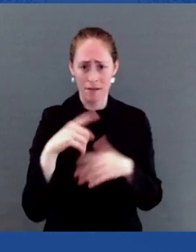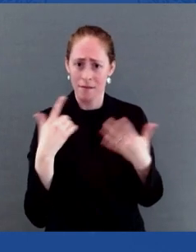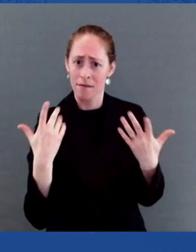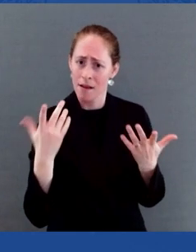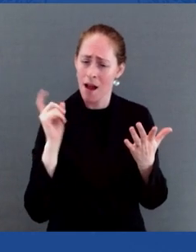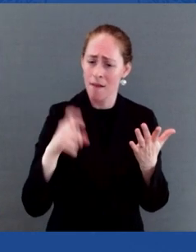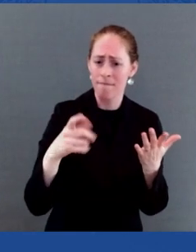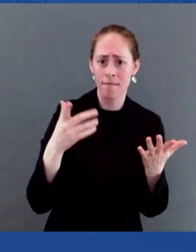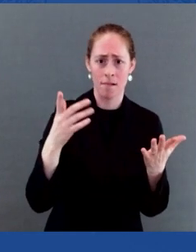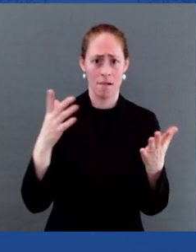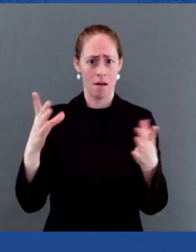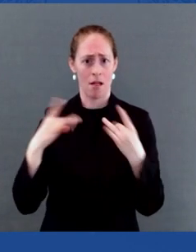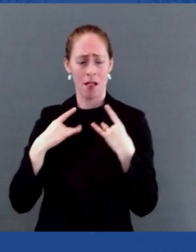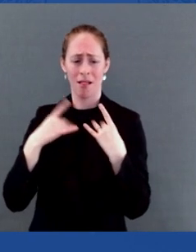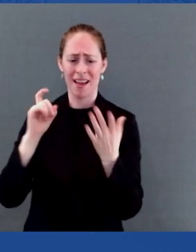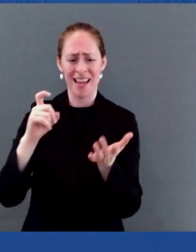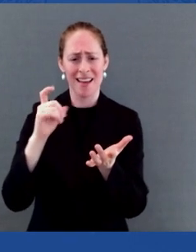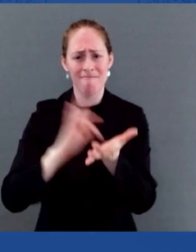around HIV and AIDS.